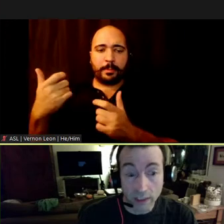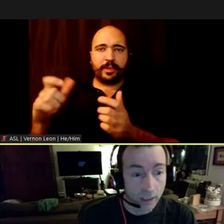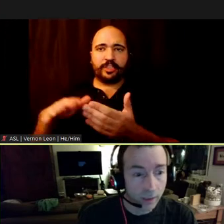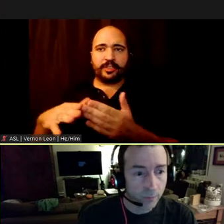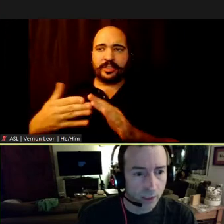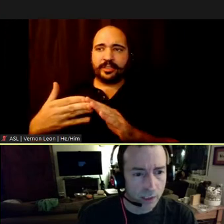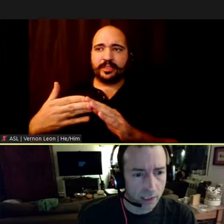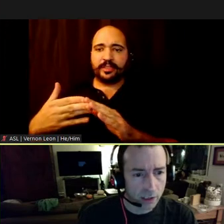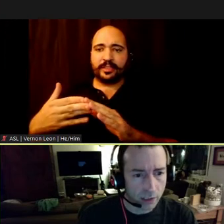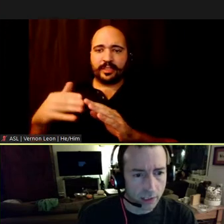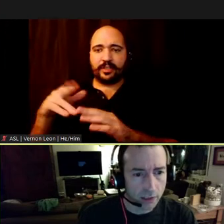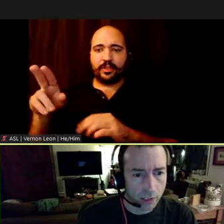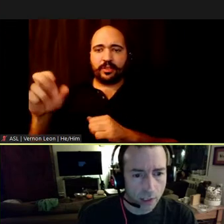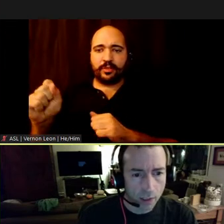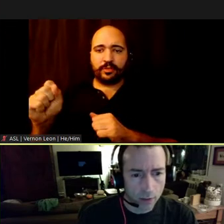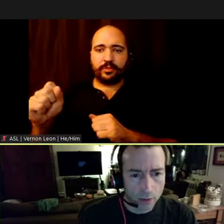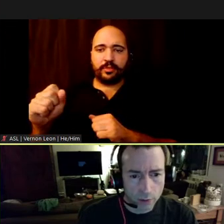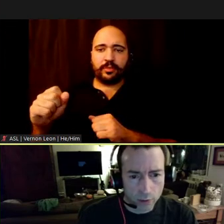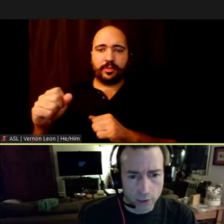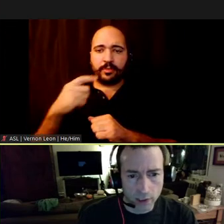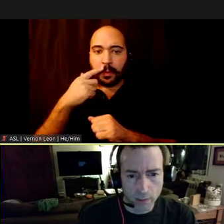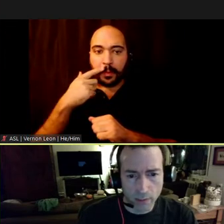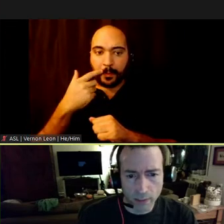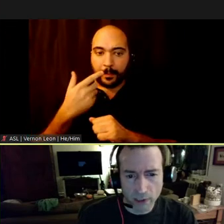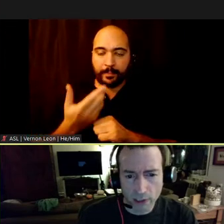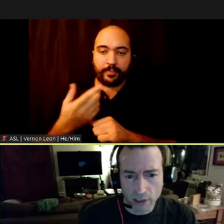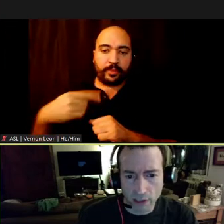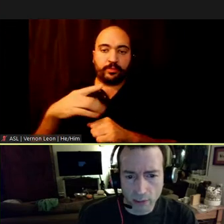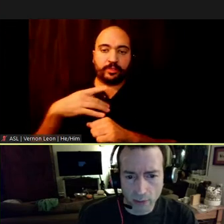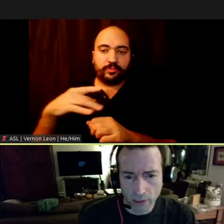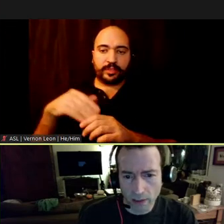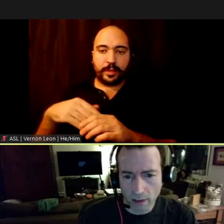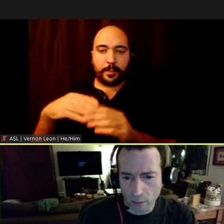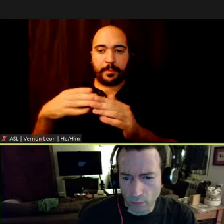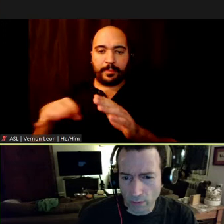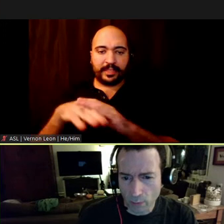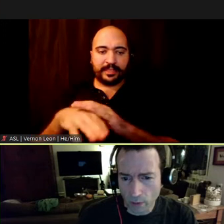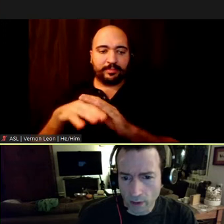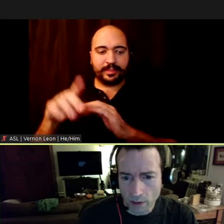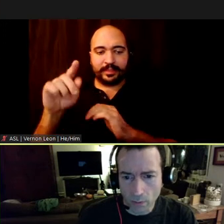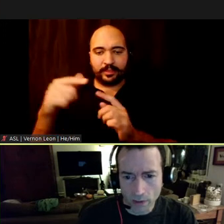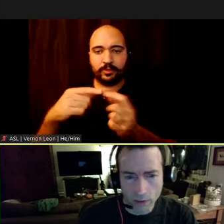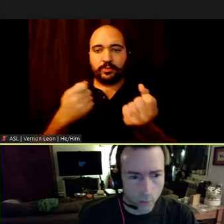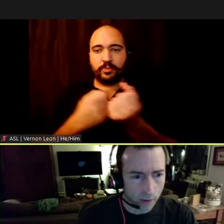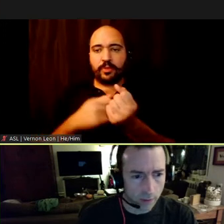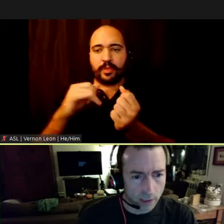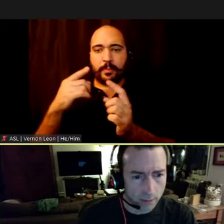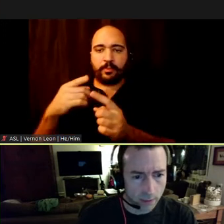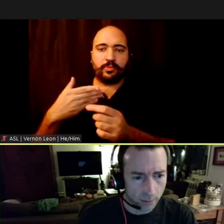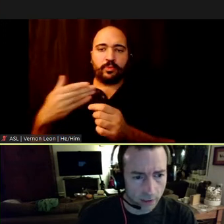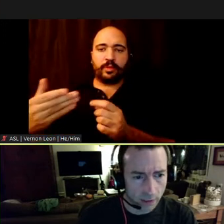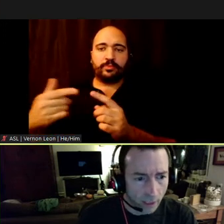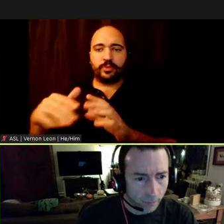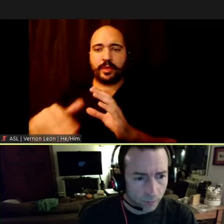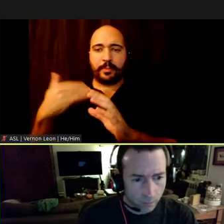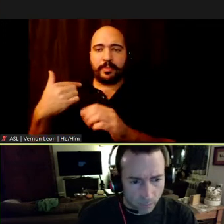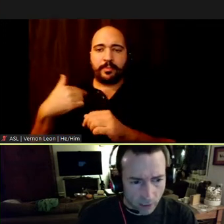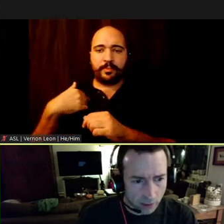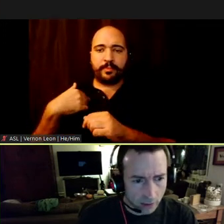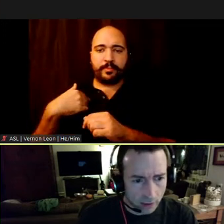city in the United States. Those interested in the publicly accessible data to support these points are welcome to email me.